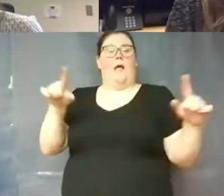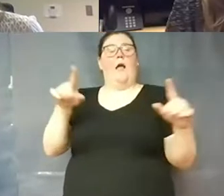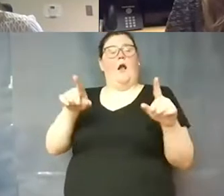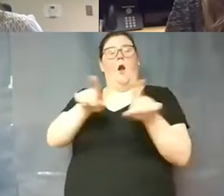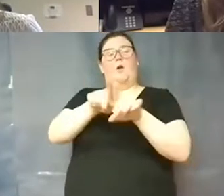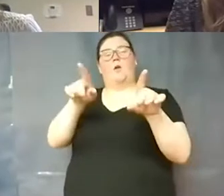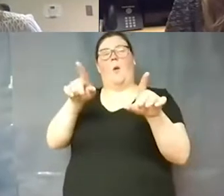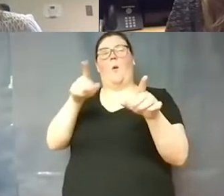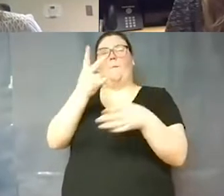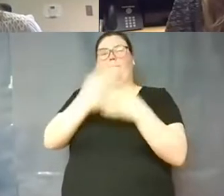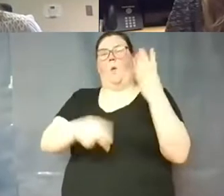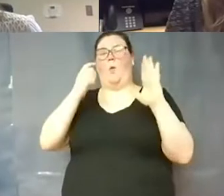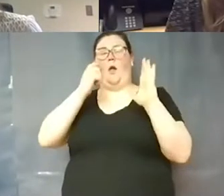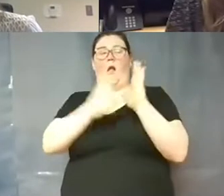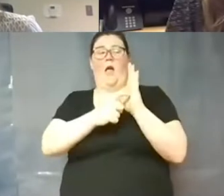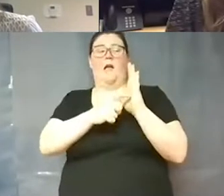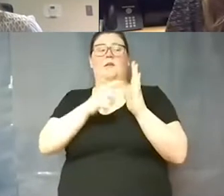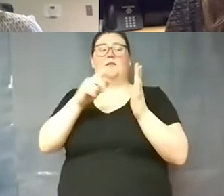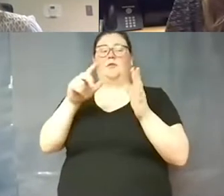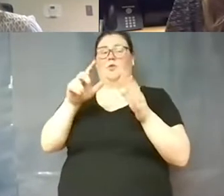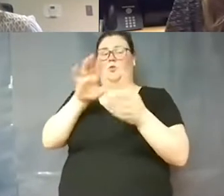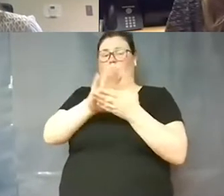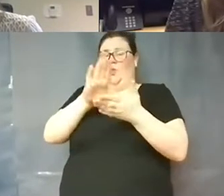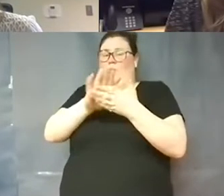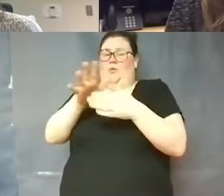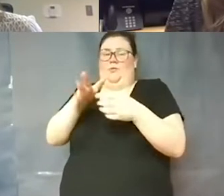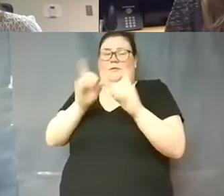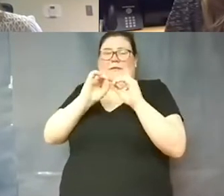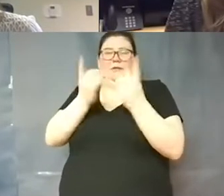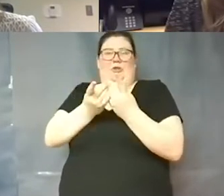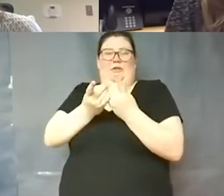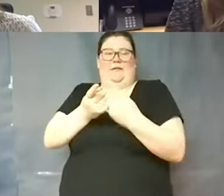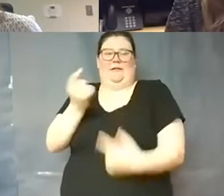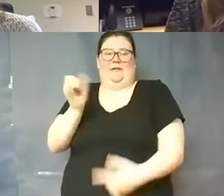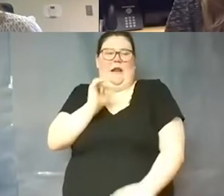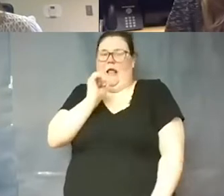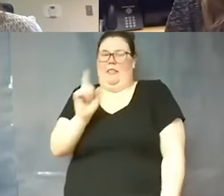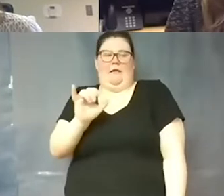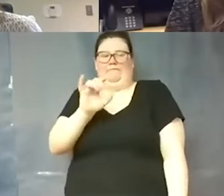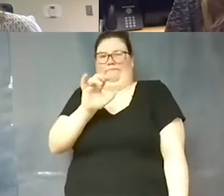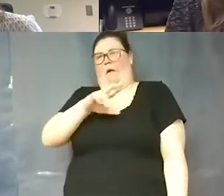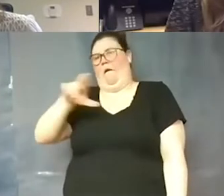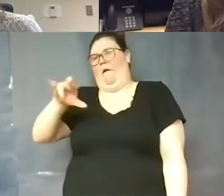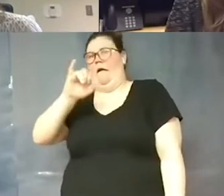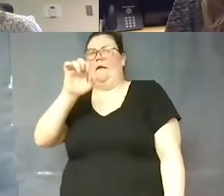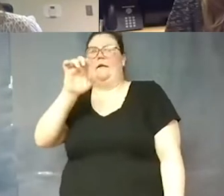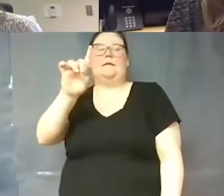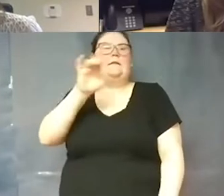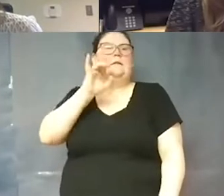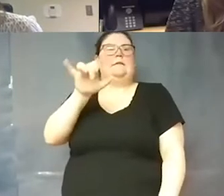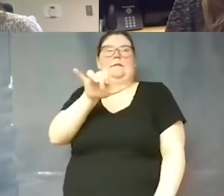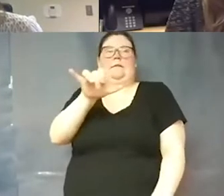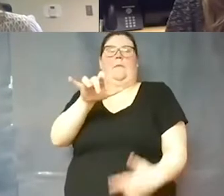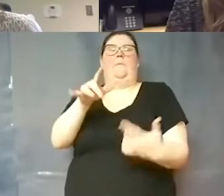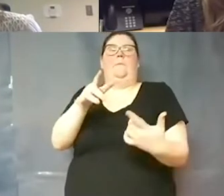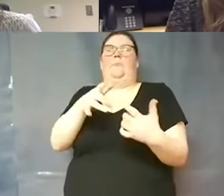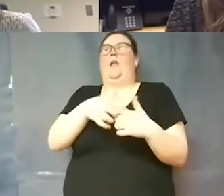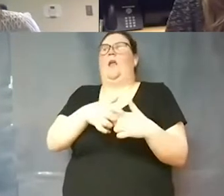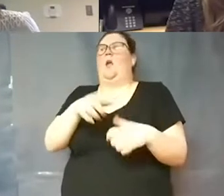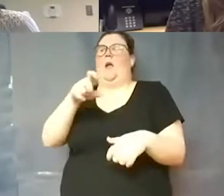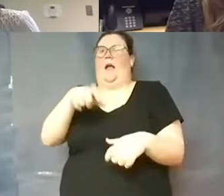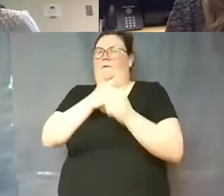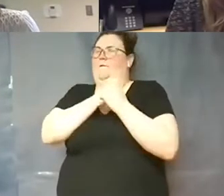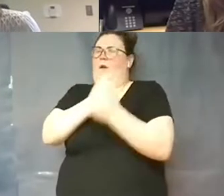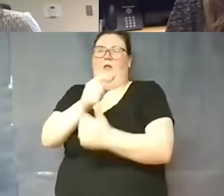that school districts in this area it's not like groundwork isd is alone in this all the school districts in this area have to follow uh tea